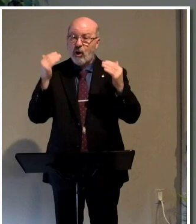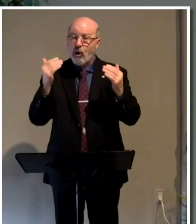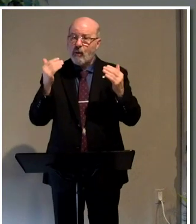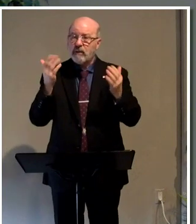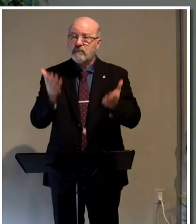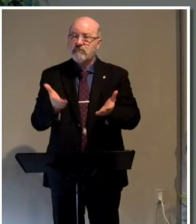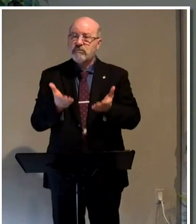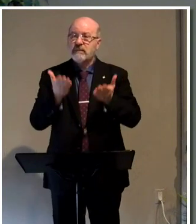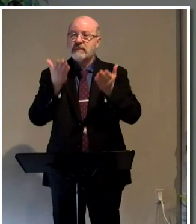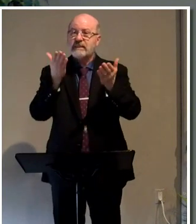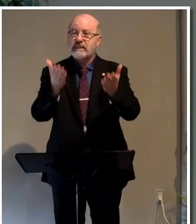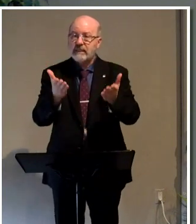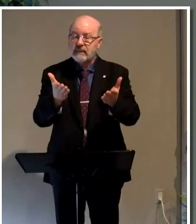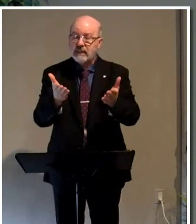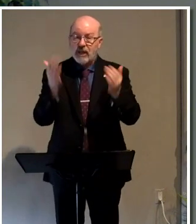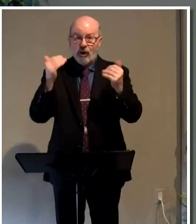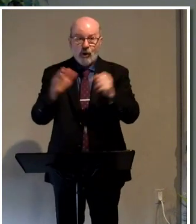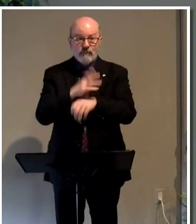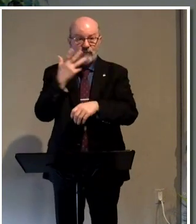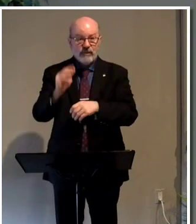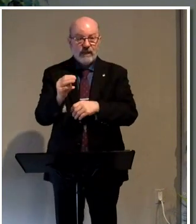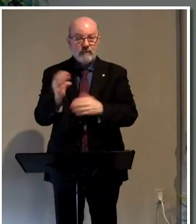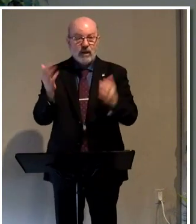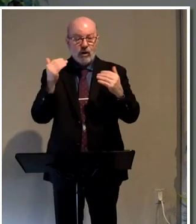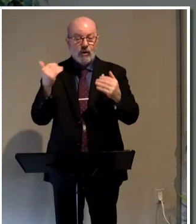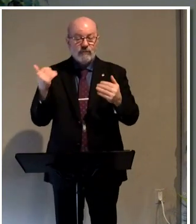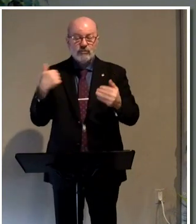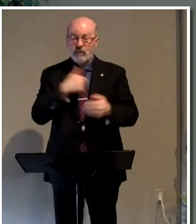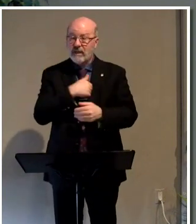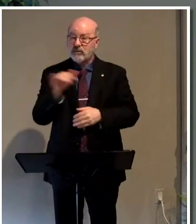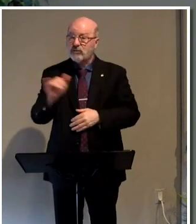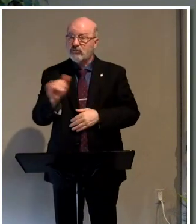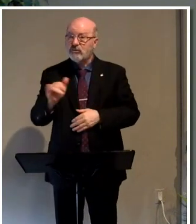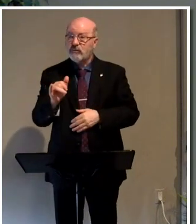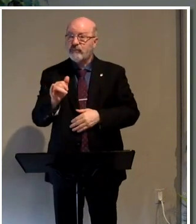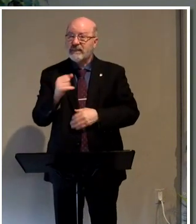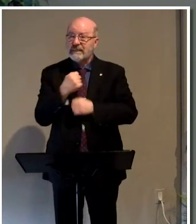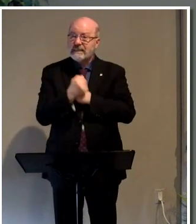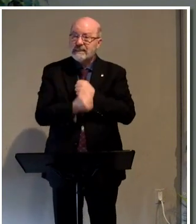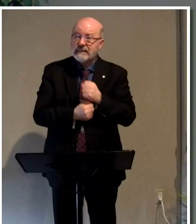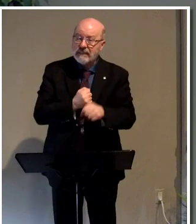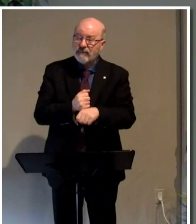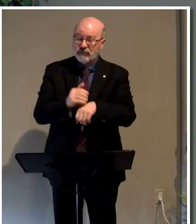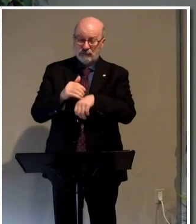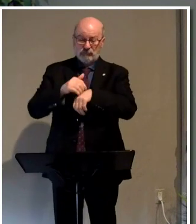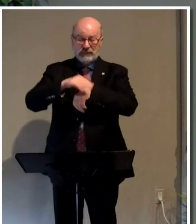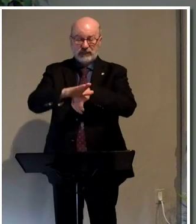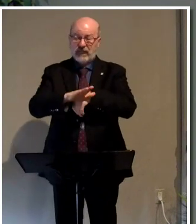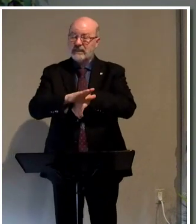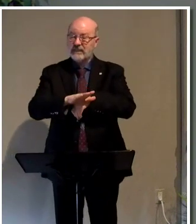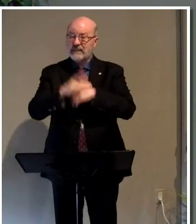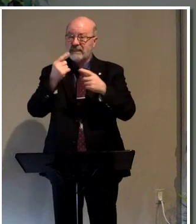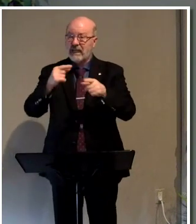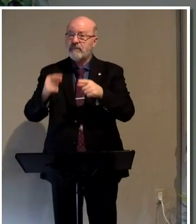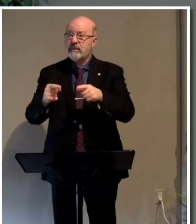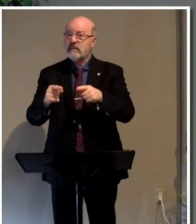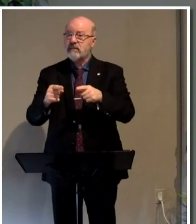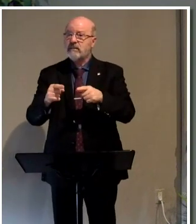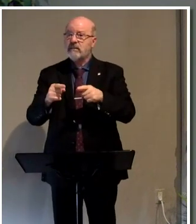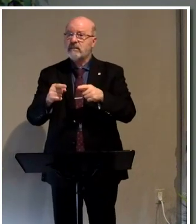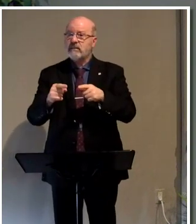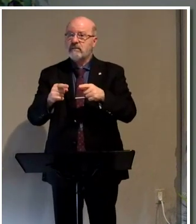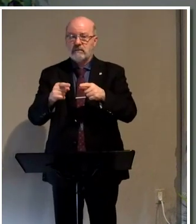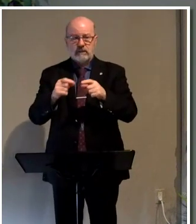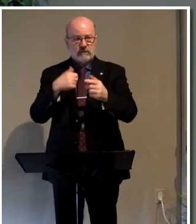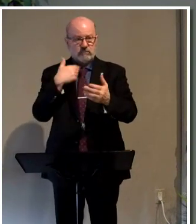presented to them. It's hopeful to them and it's hopeful to us as well. This suffering and rejection that they're going through isn't evidence